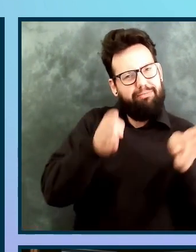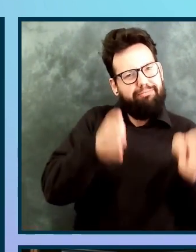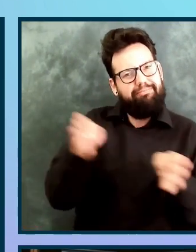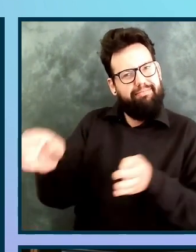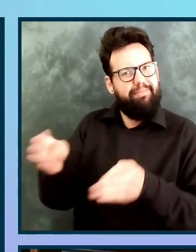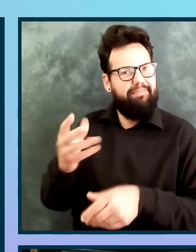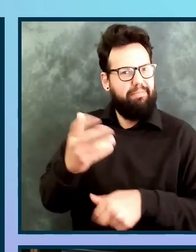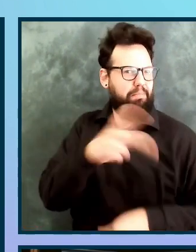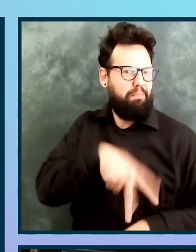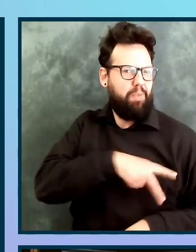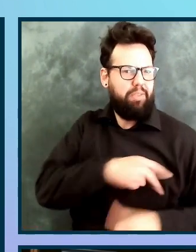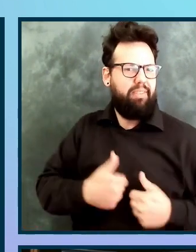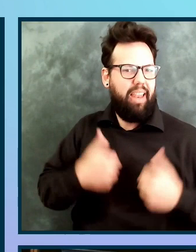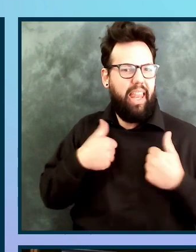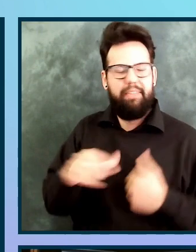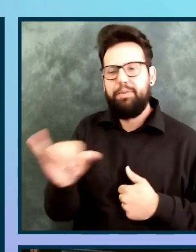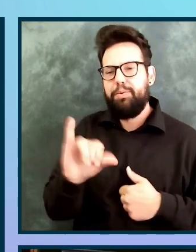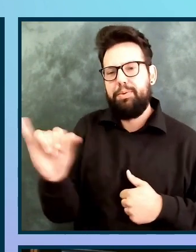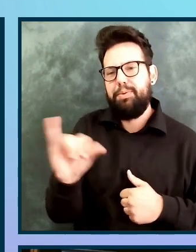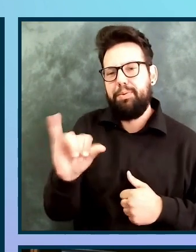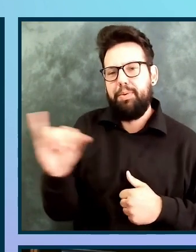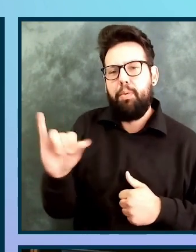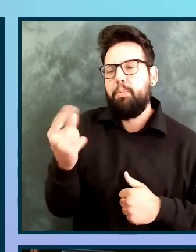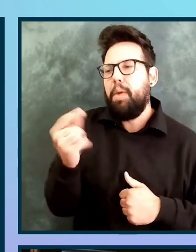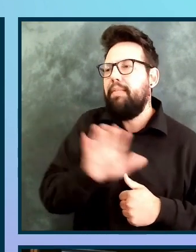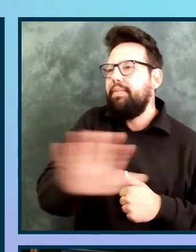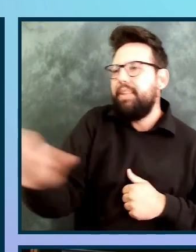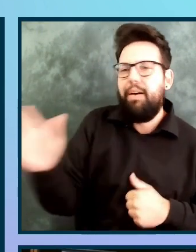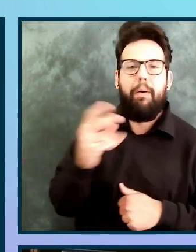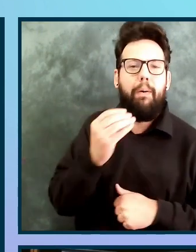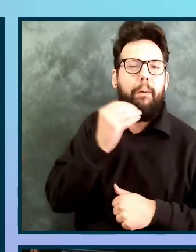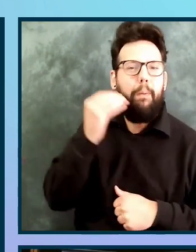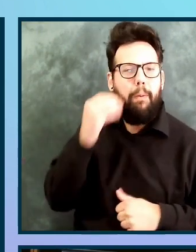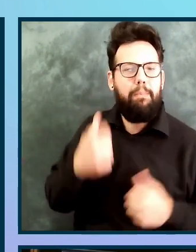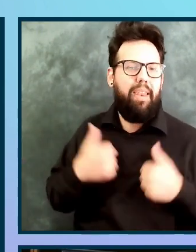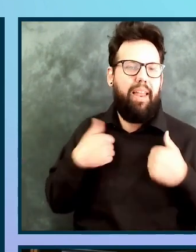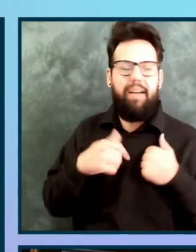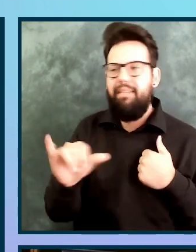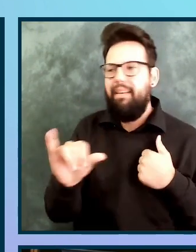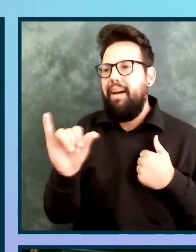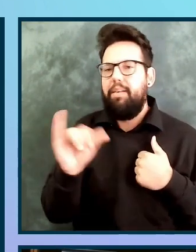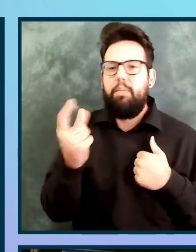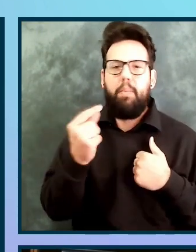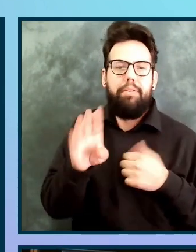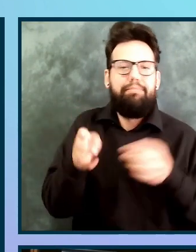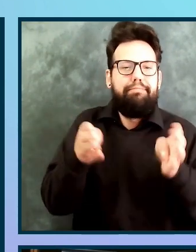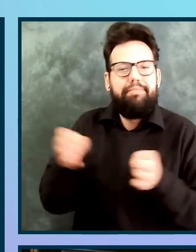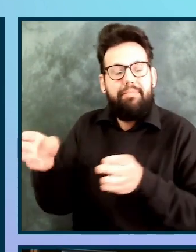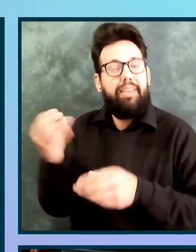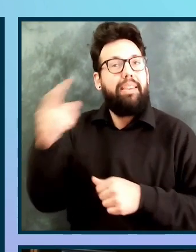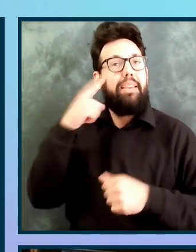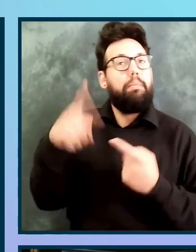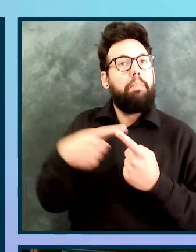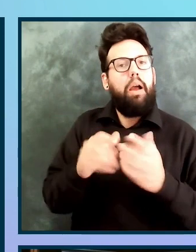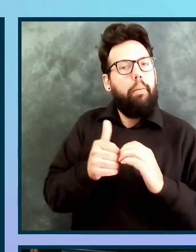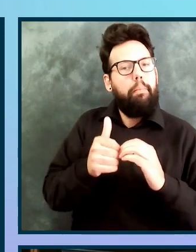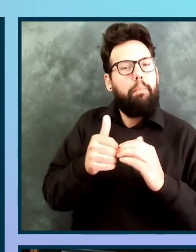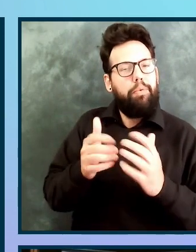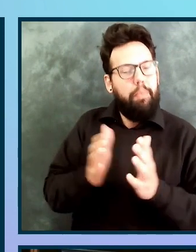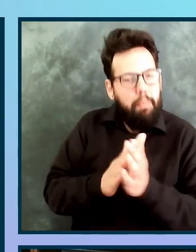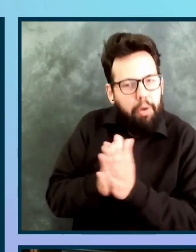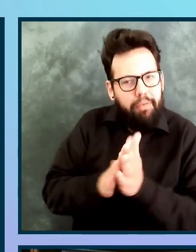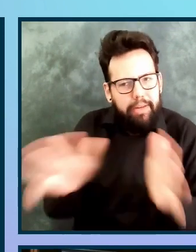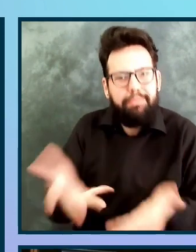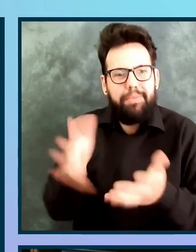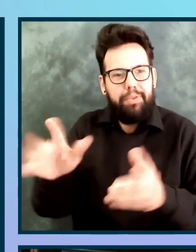Think about what might be going on in other areas of the team's lives. And then think about what motivates them. The K